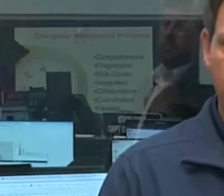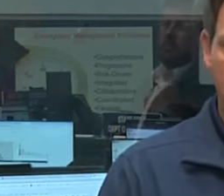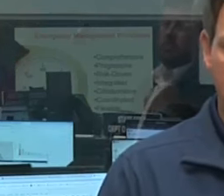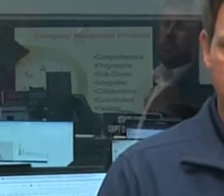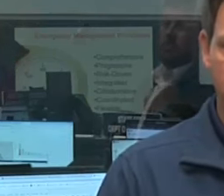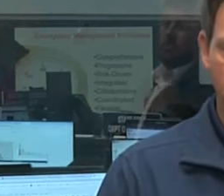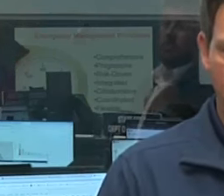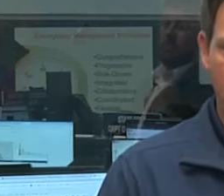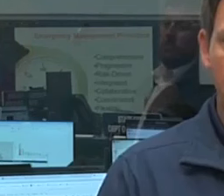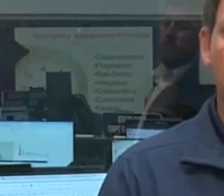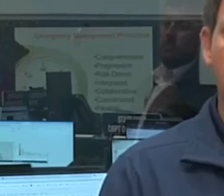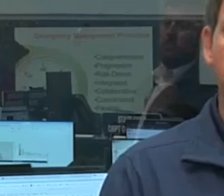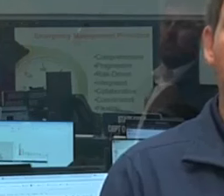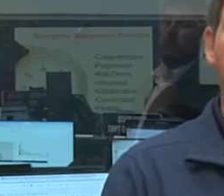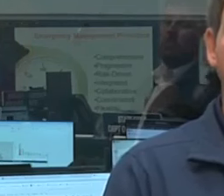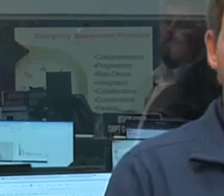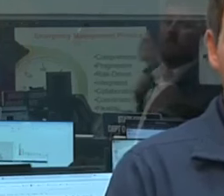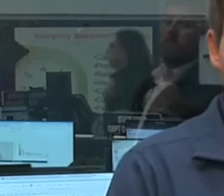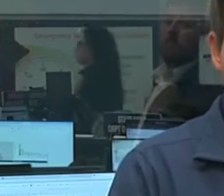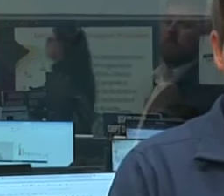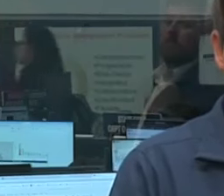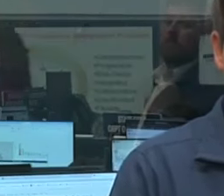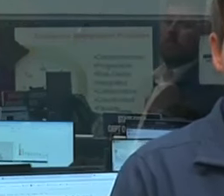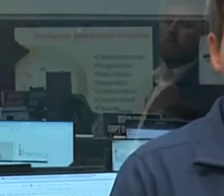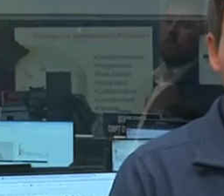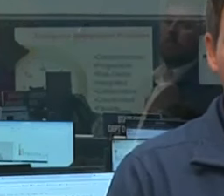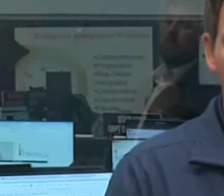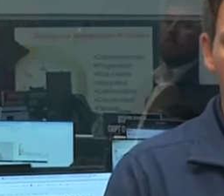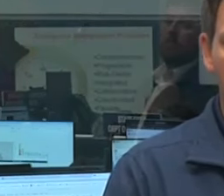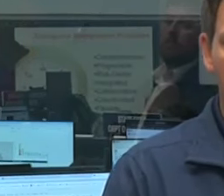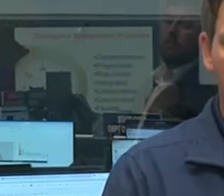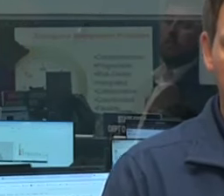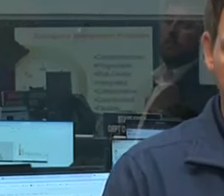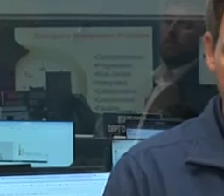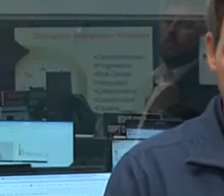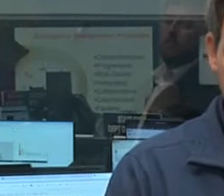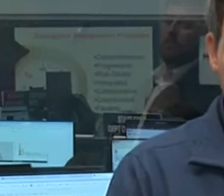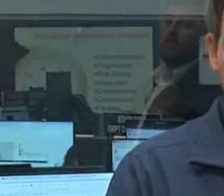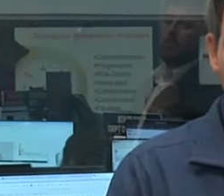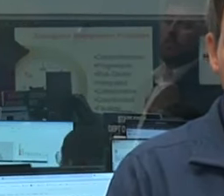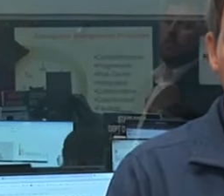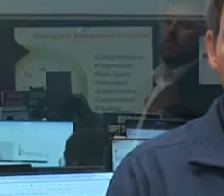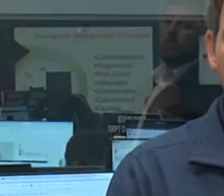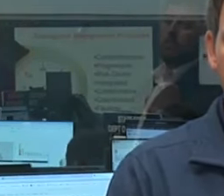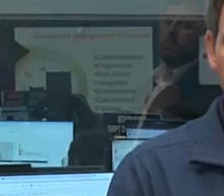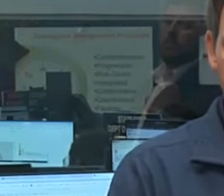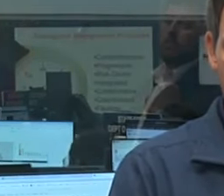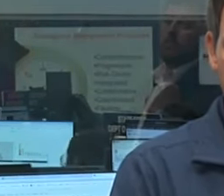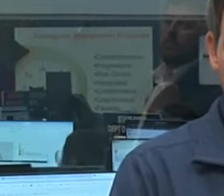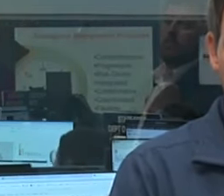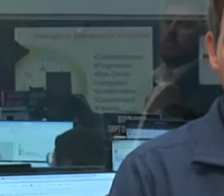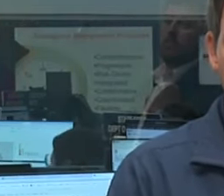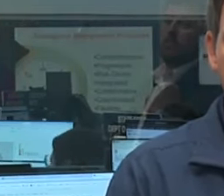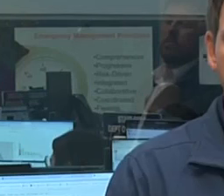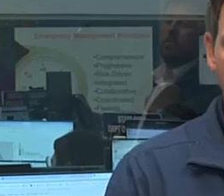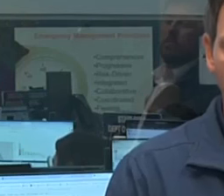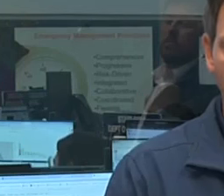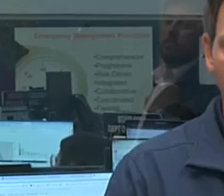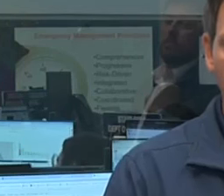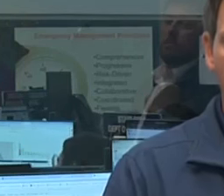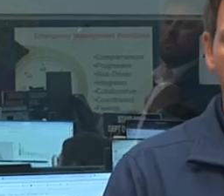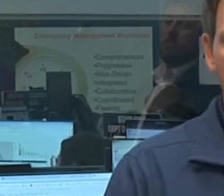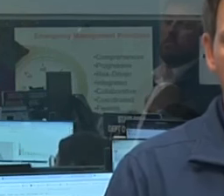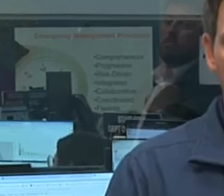impacts because of the wind. It is going to be a hurricane. I don't think that there's any models that suggest it's going to be as